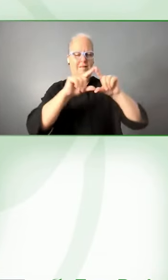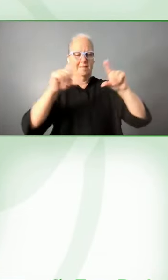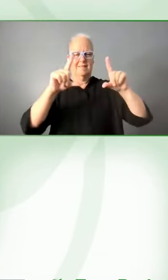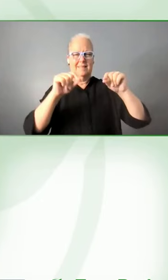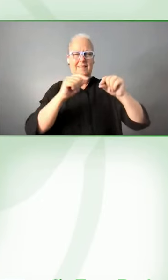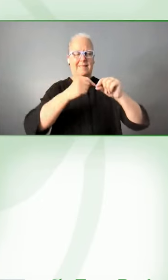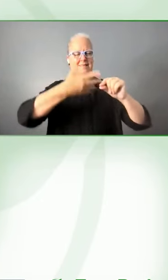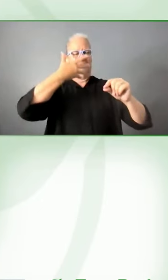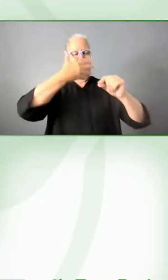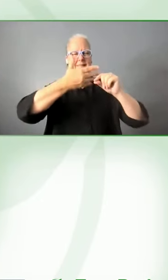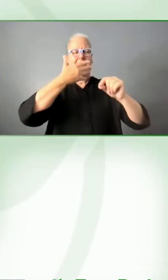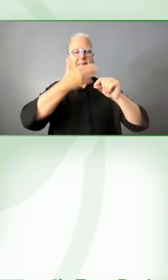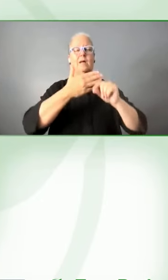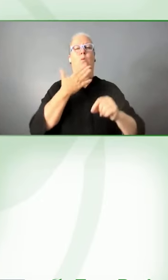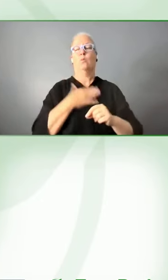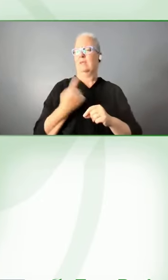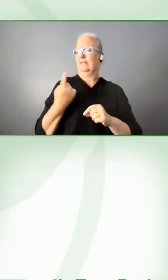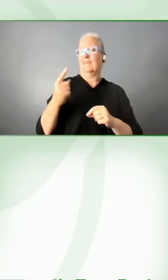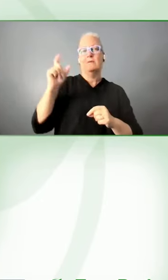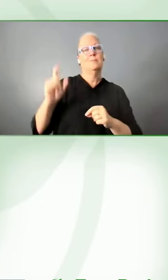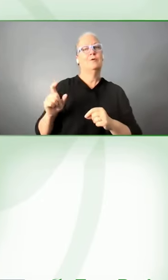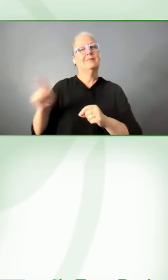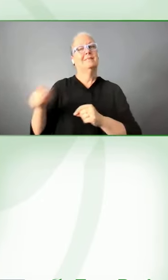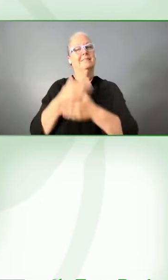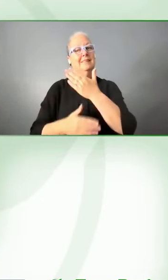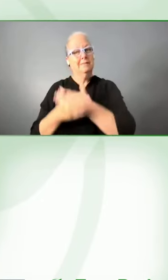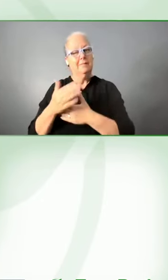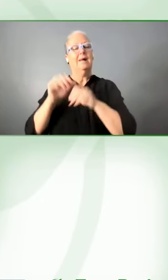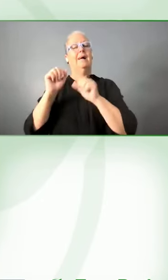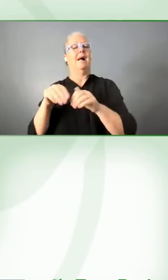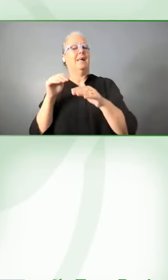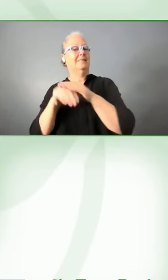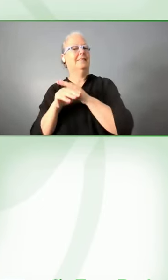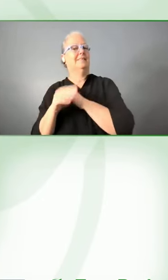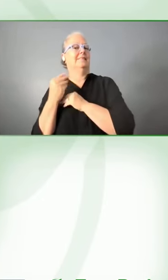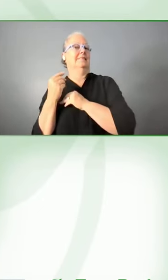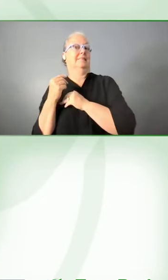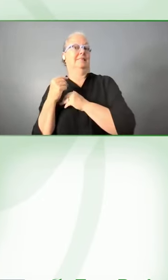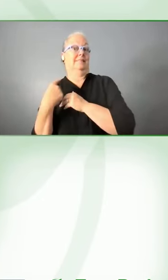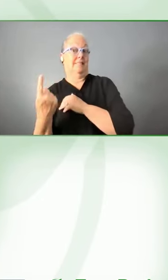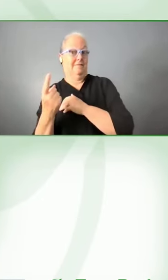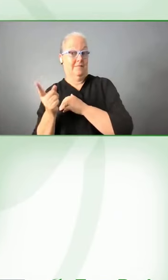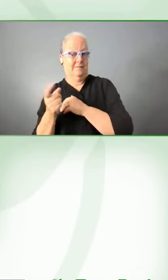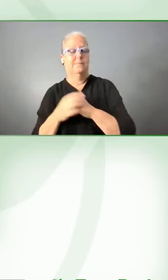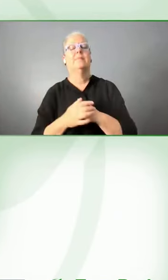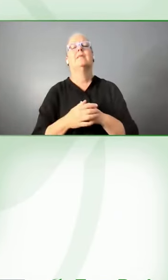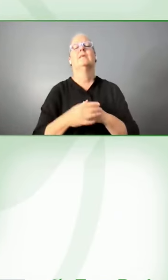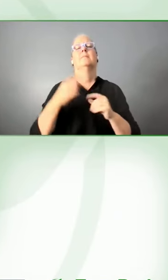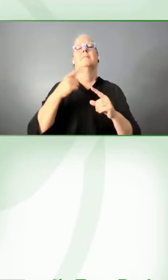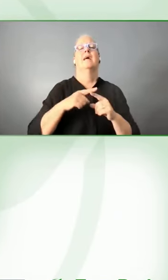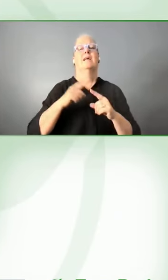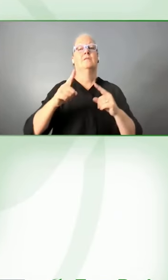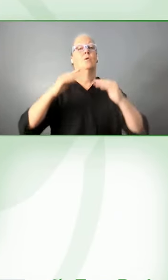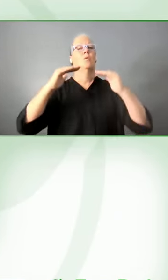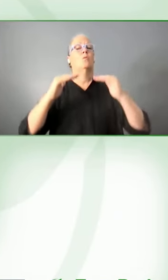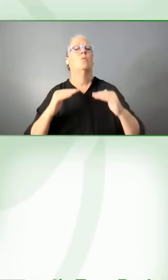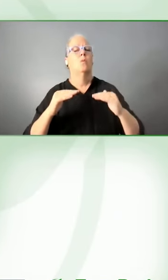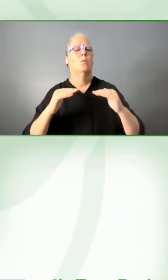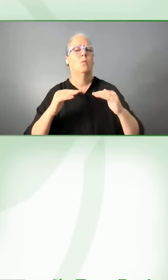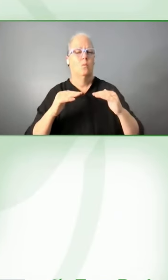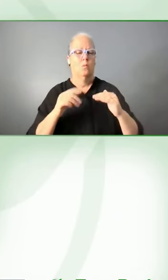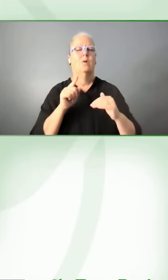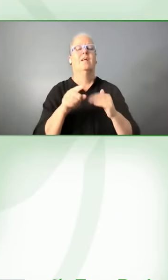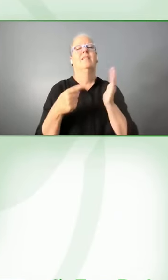independently and accessibly and accessibly and we've also developed low-tech solutions like colored overlays to help people who